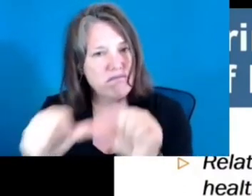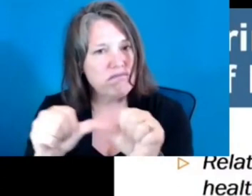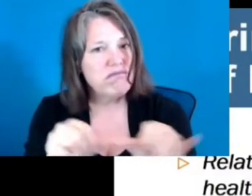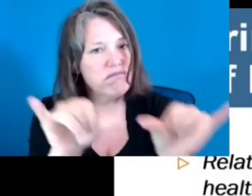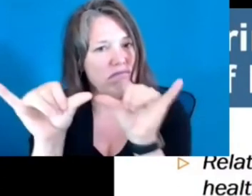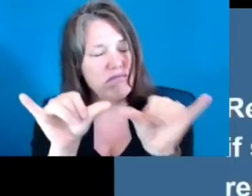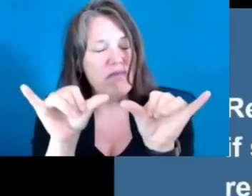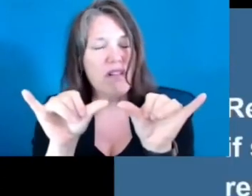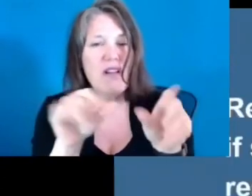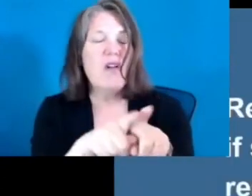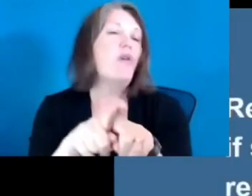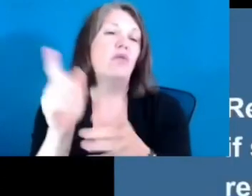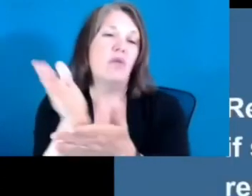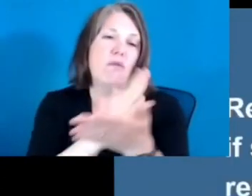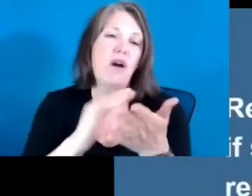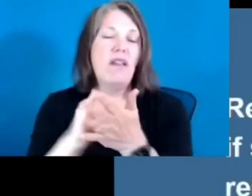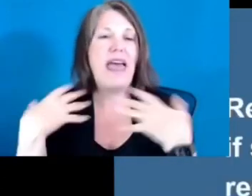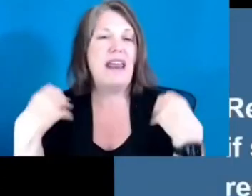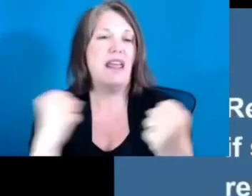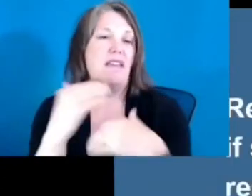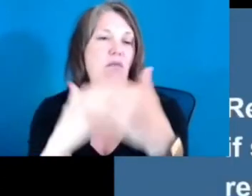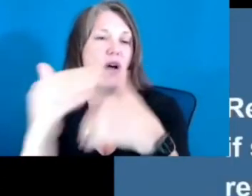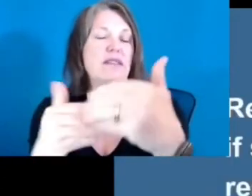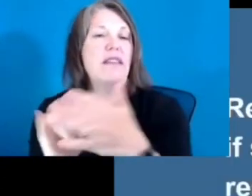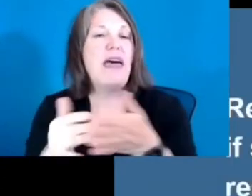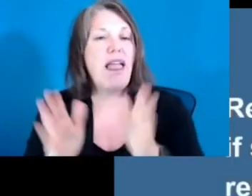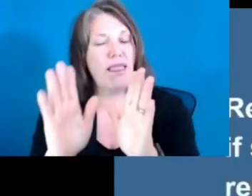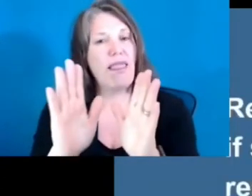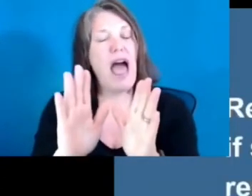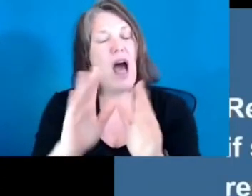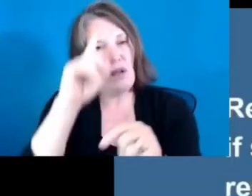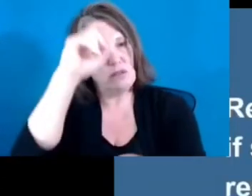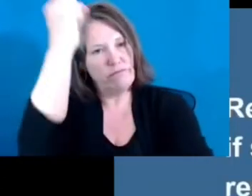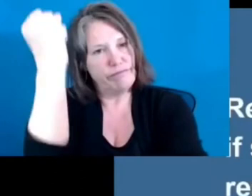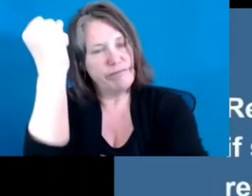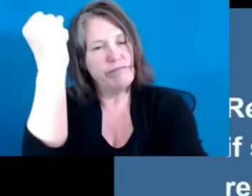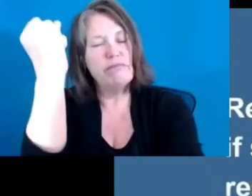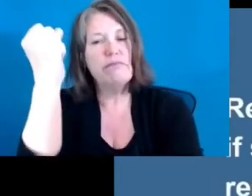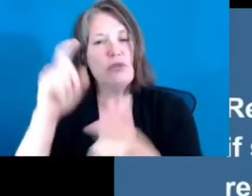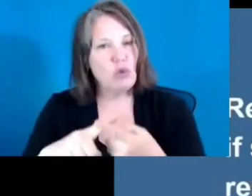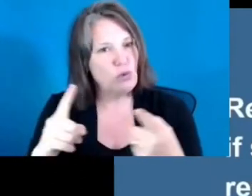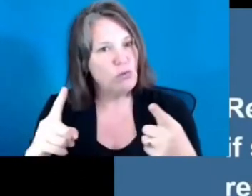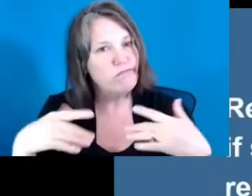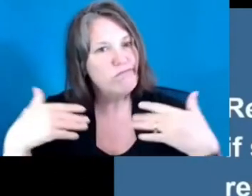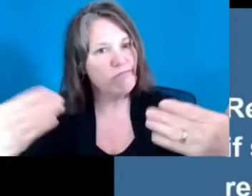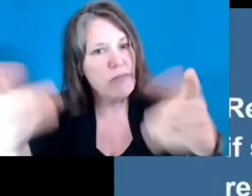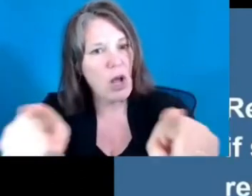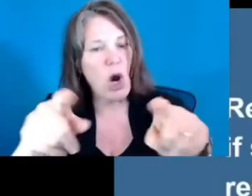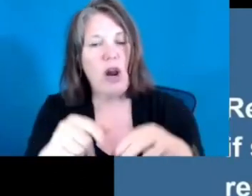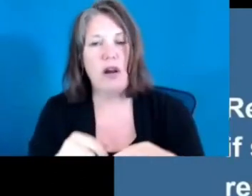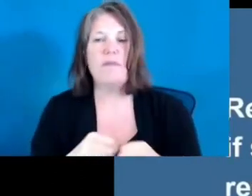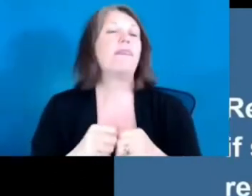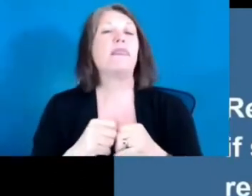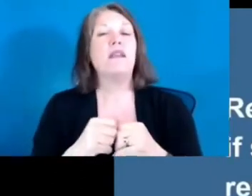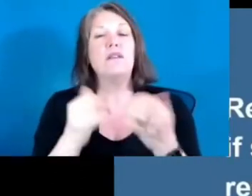resilience to occur. So this is a time, as this Atlanta parent put it, to reprioritize, to see